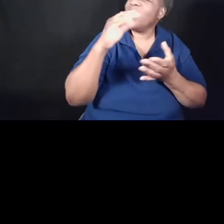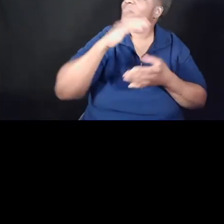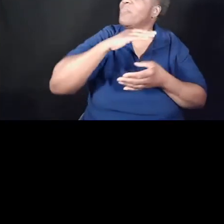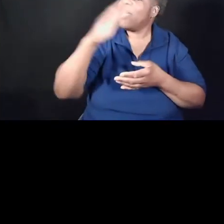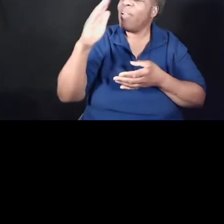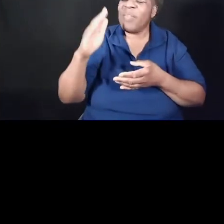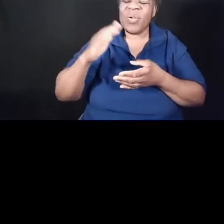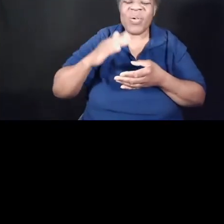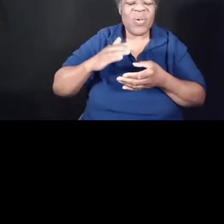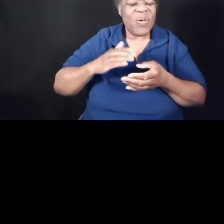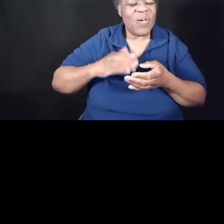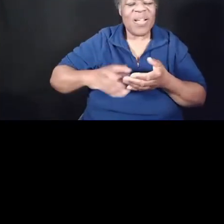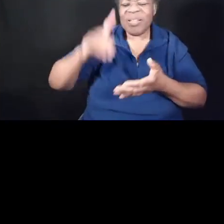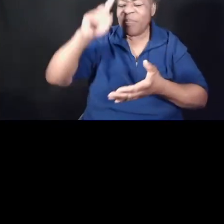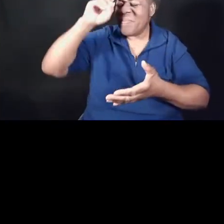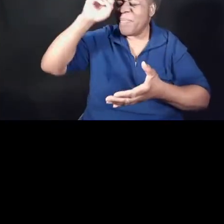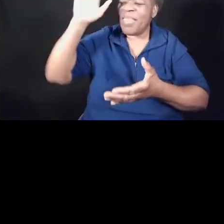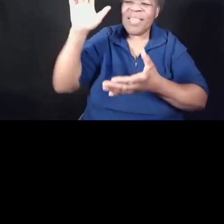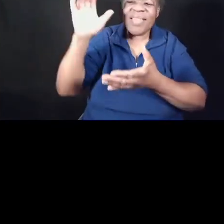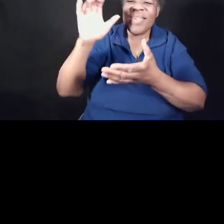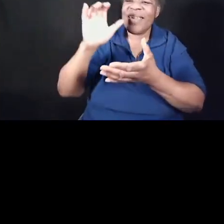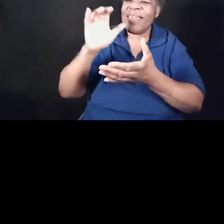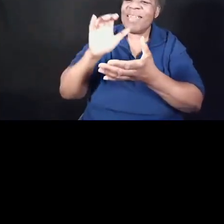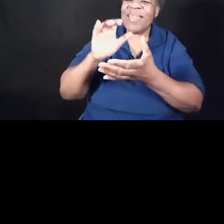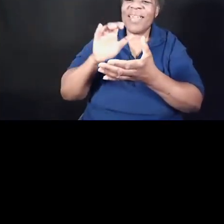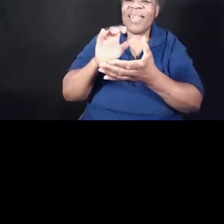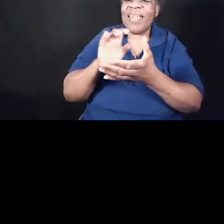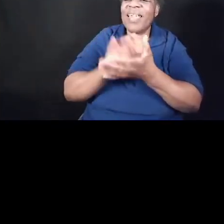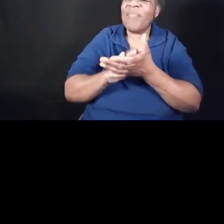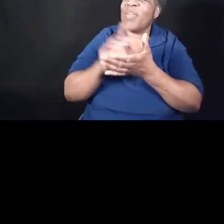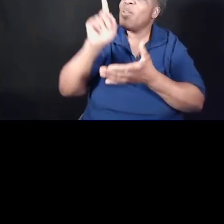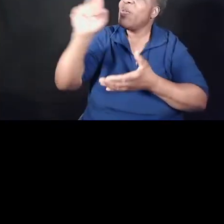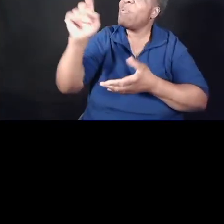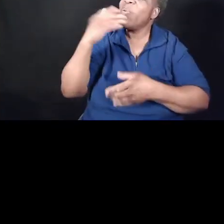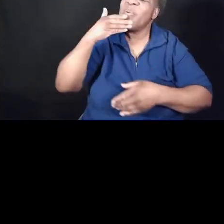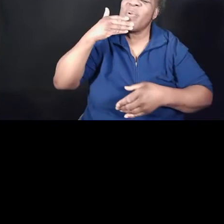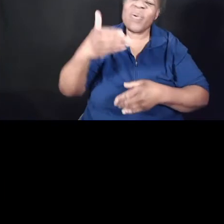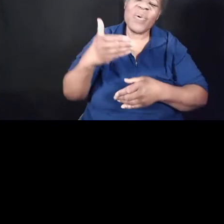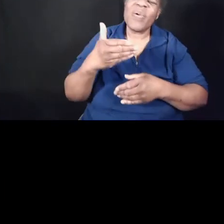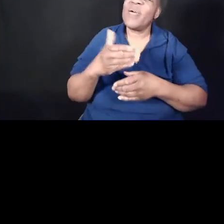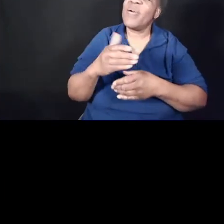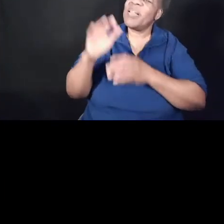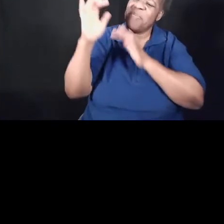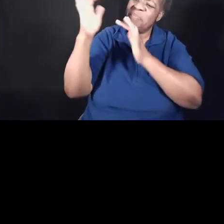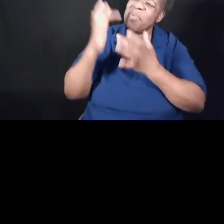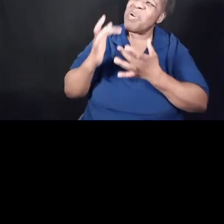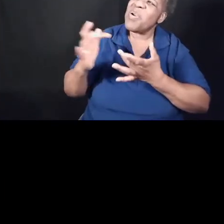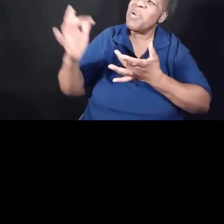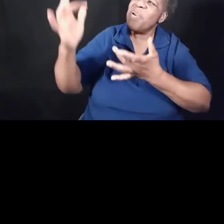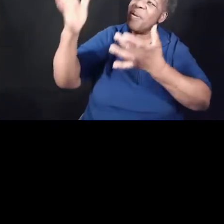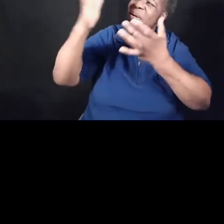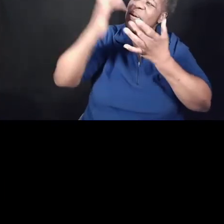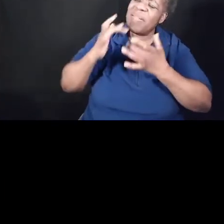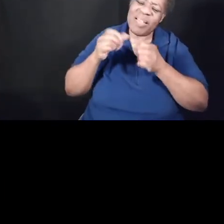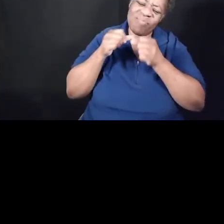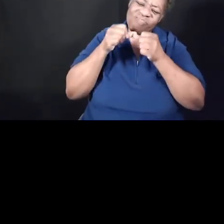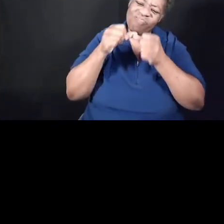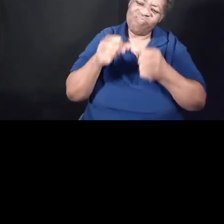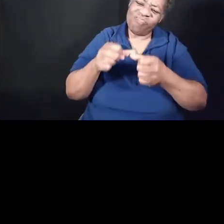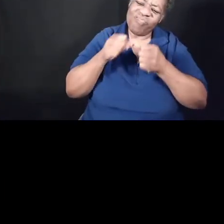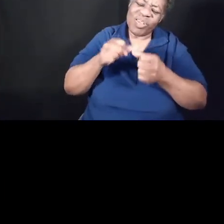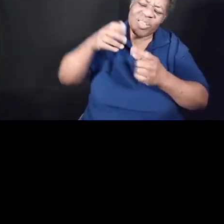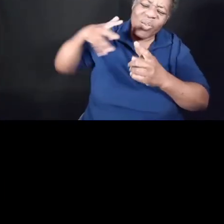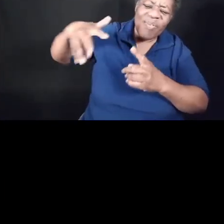I believe. Your goodness and mercy will follow me, surrounding